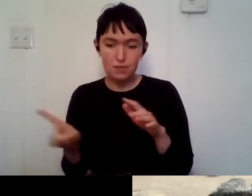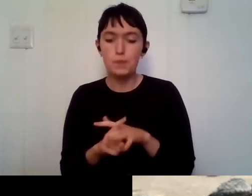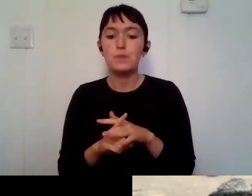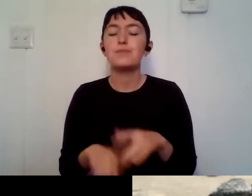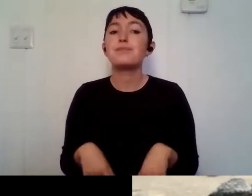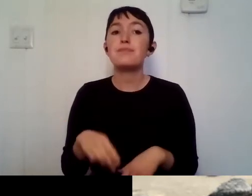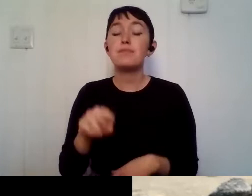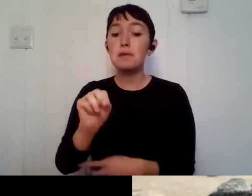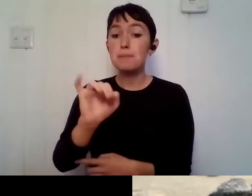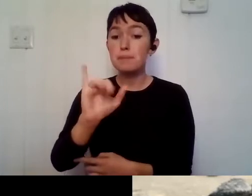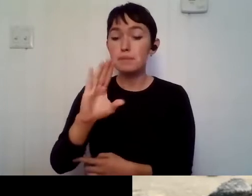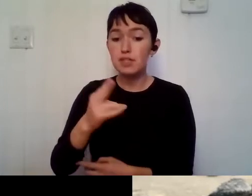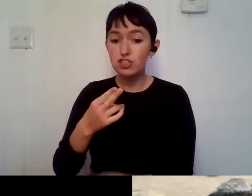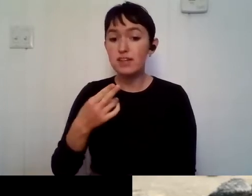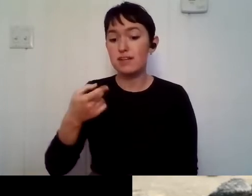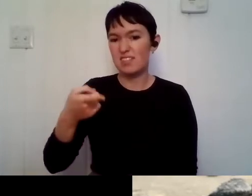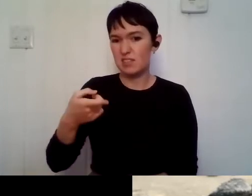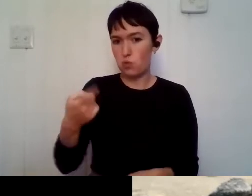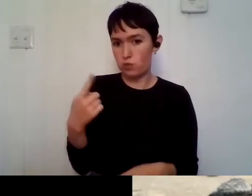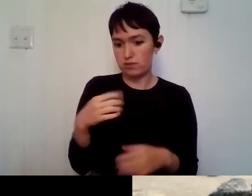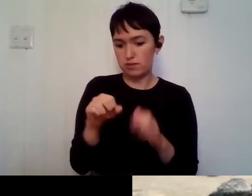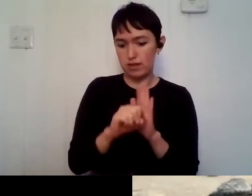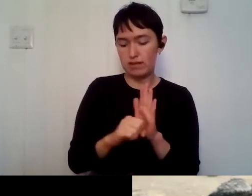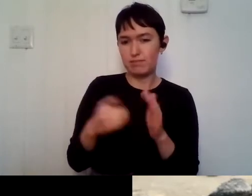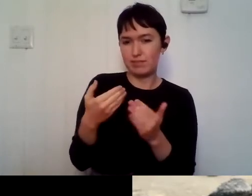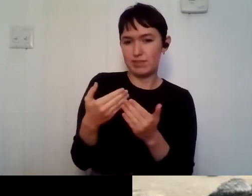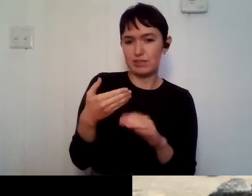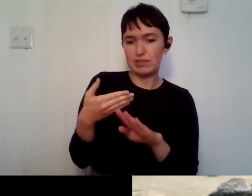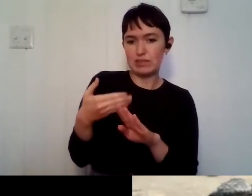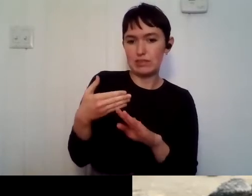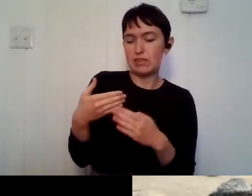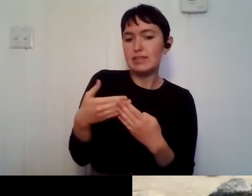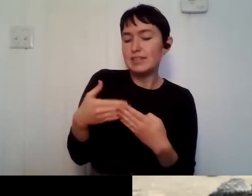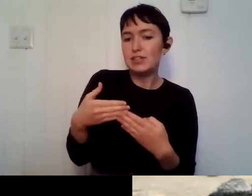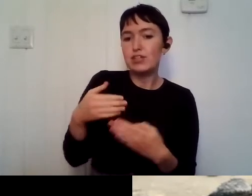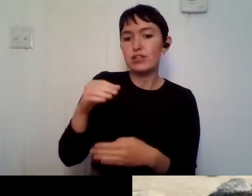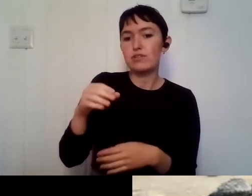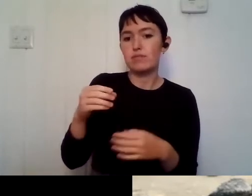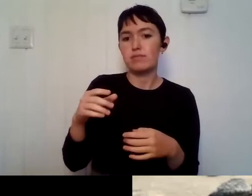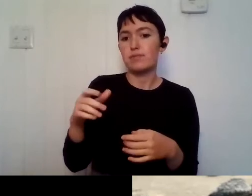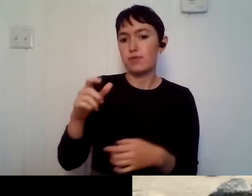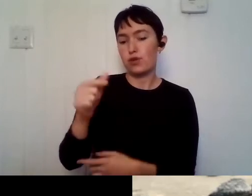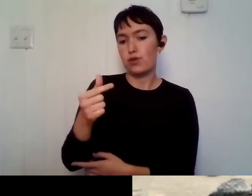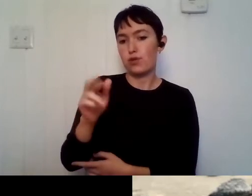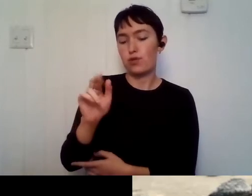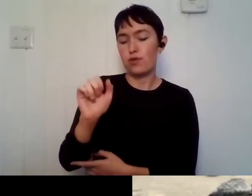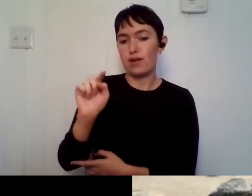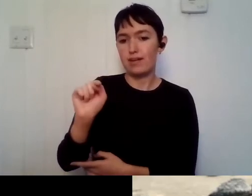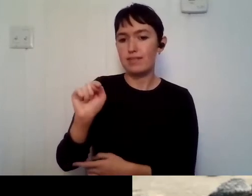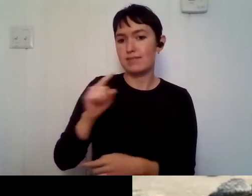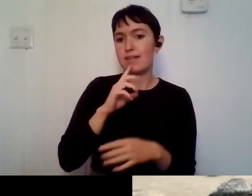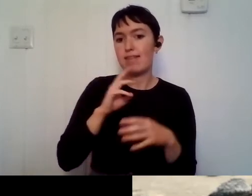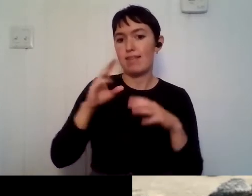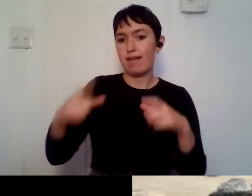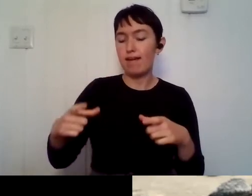um, since it is on the coast with the great lakes, um, they have a program called sea grant, um, where it helps people to,